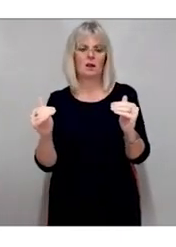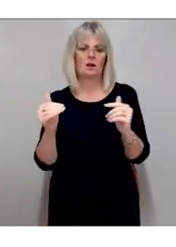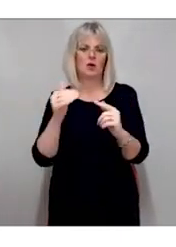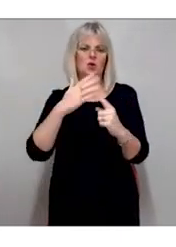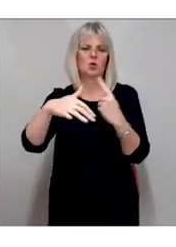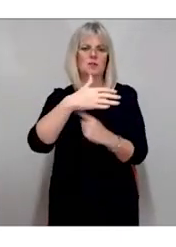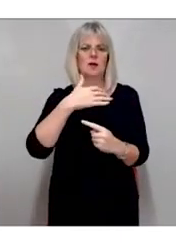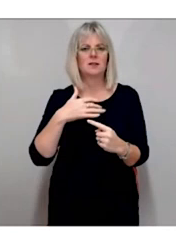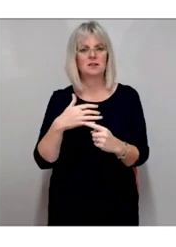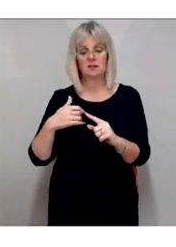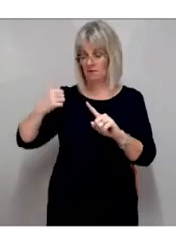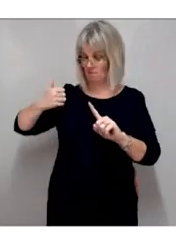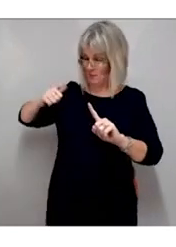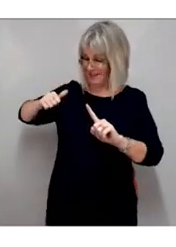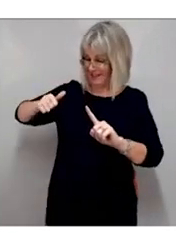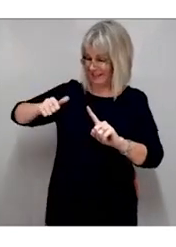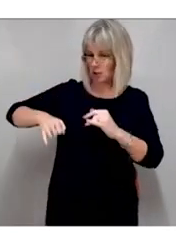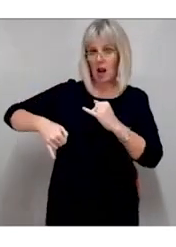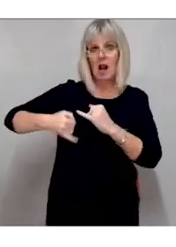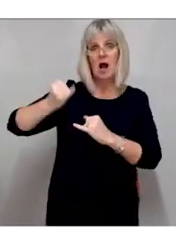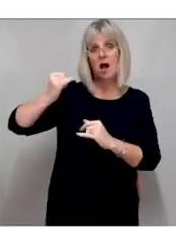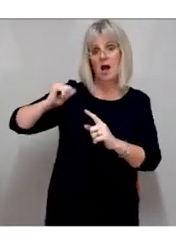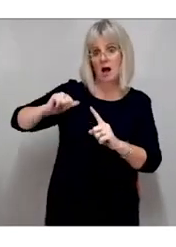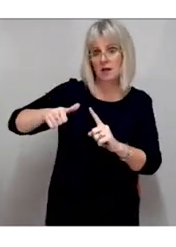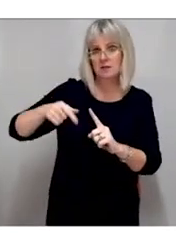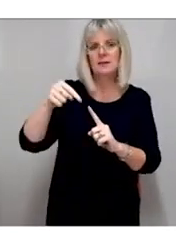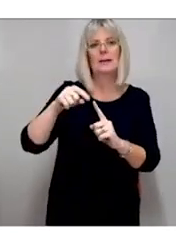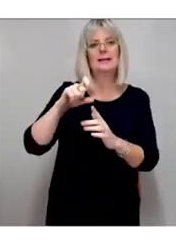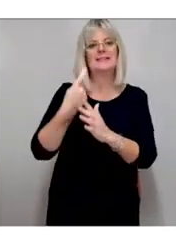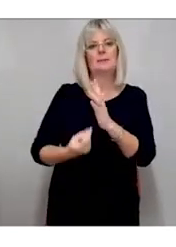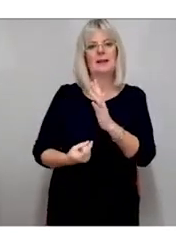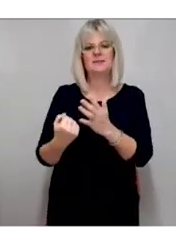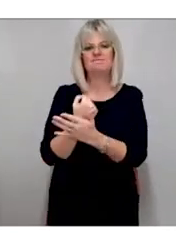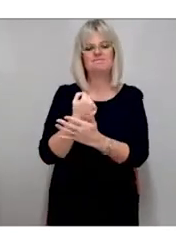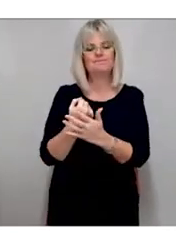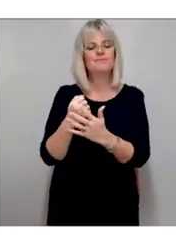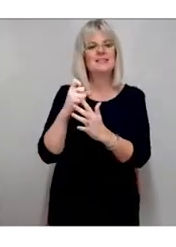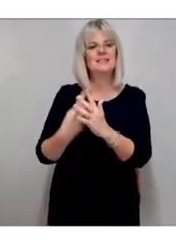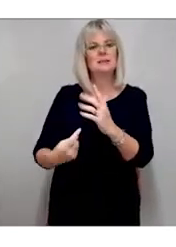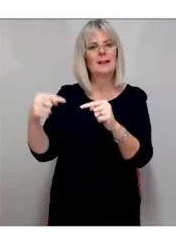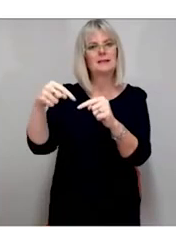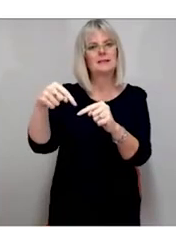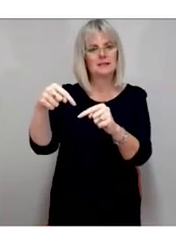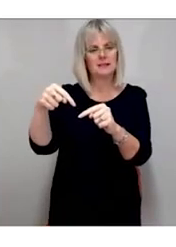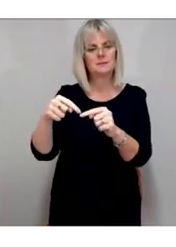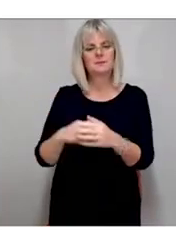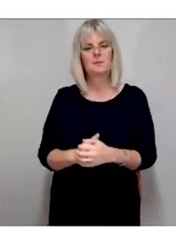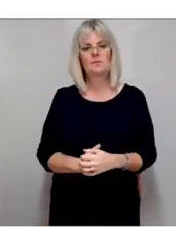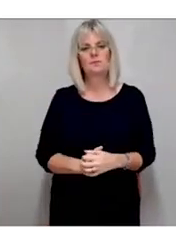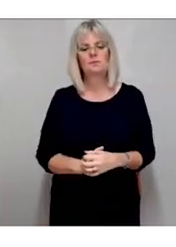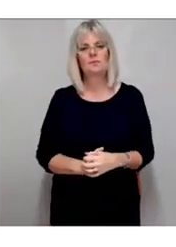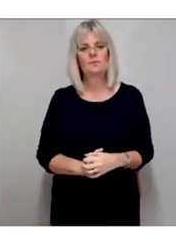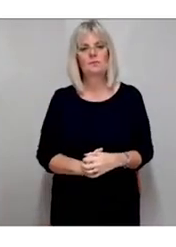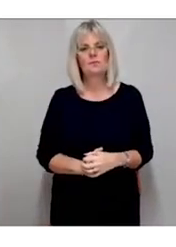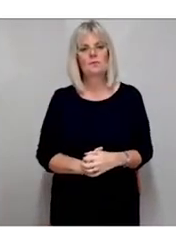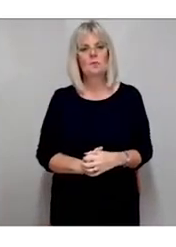making the world an equal and just place. The first significant global action concerning disability rights